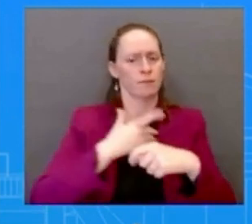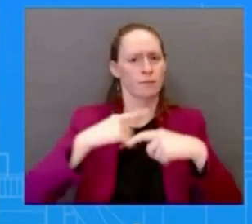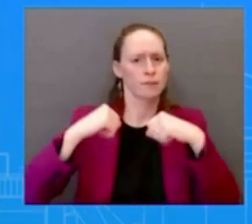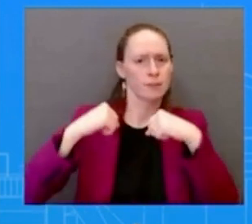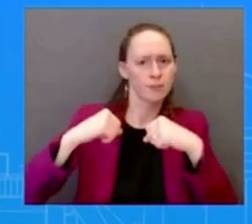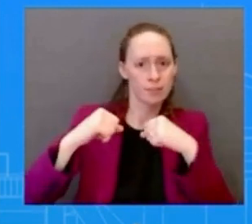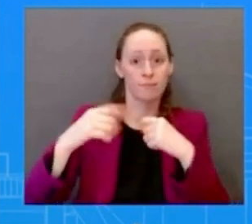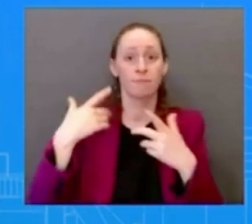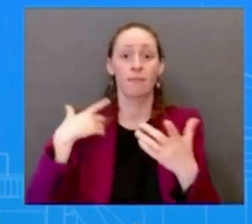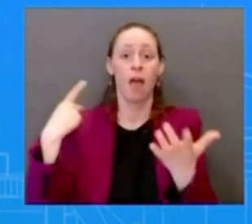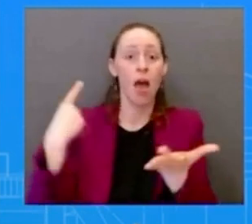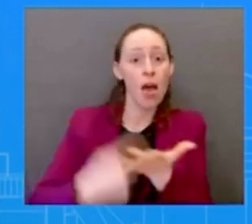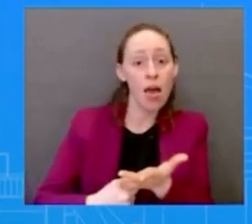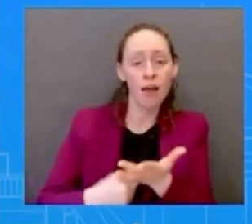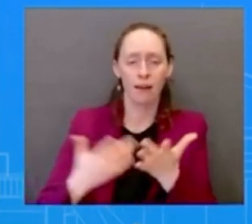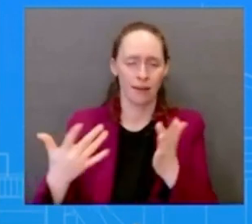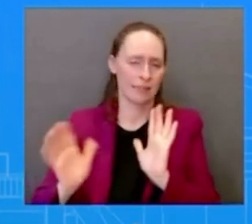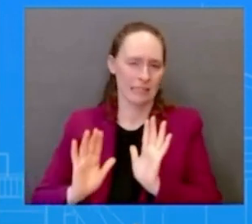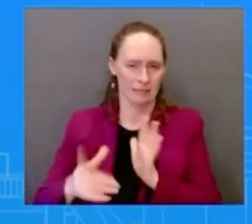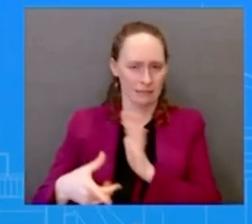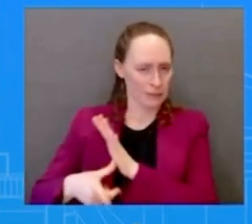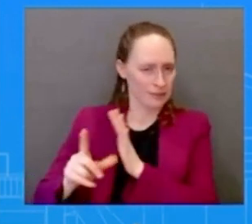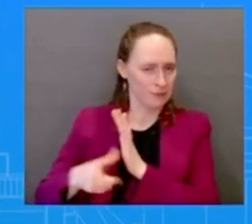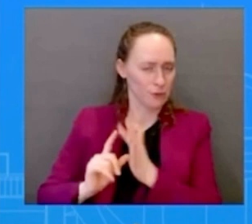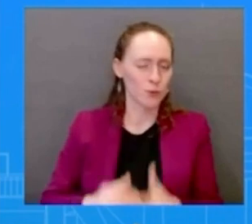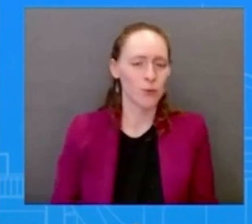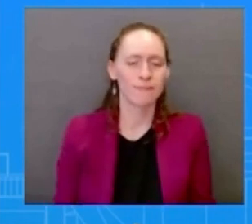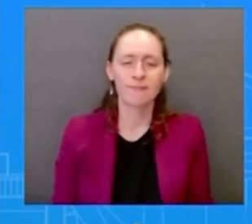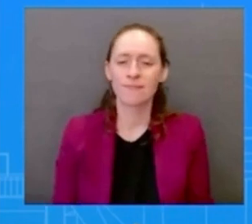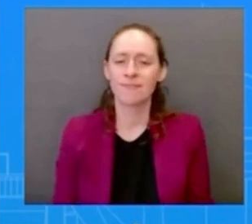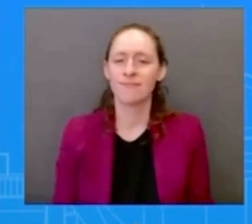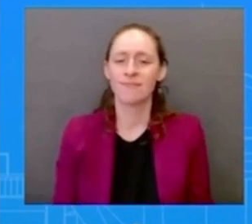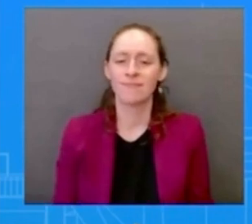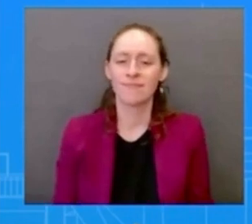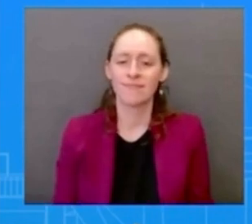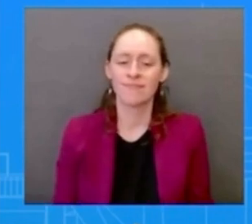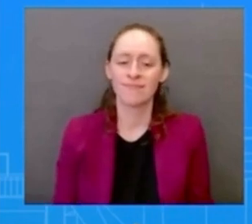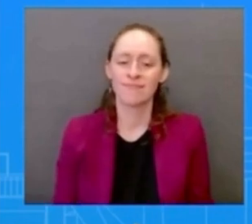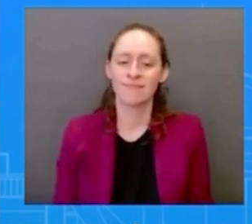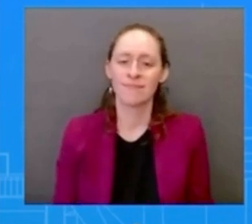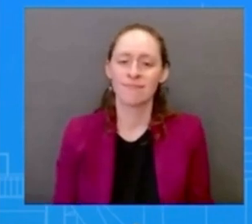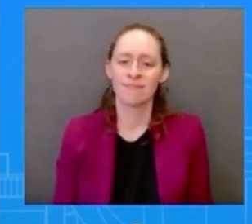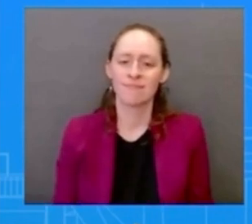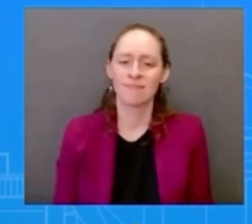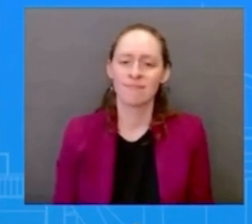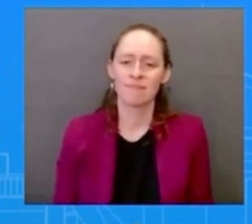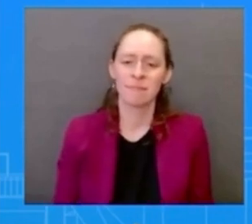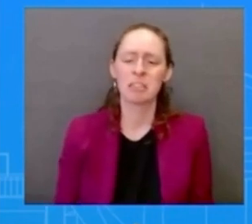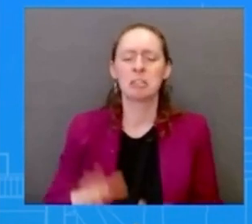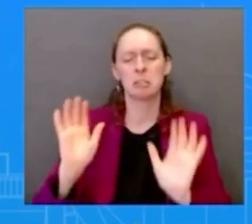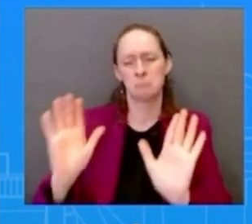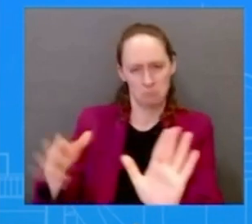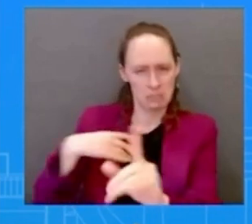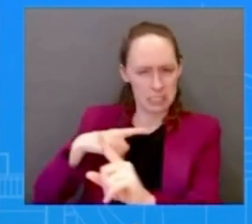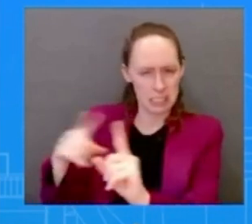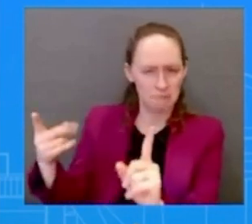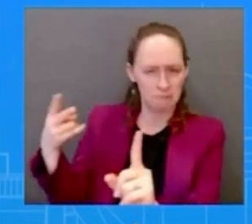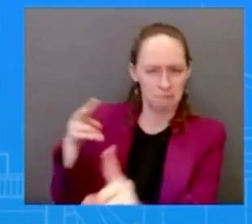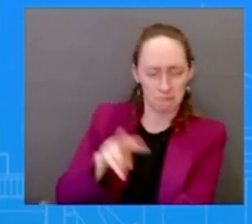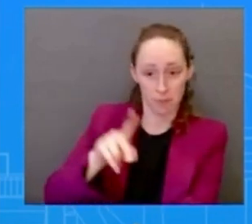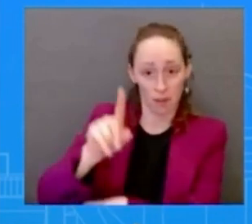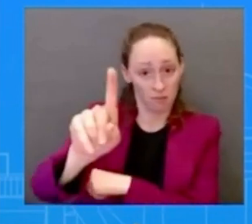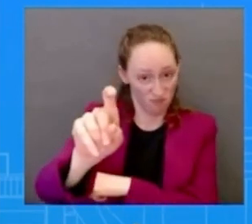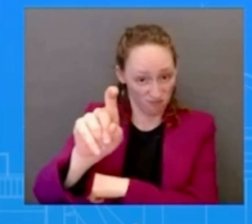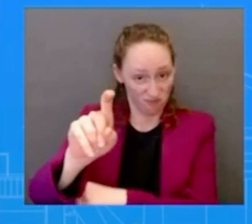showing and we've been very clear in supporting the bipartisan legislation let me try it this way does the president think that americans should be on tiktok